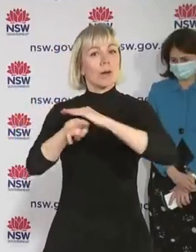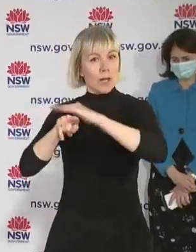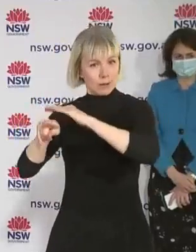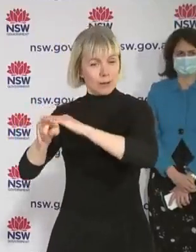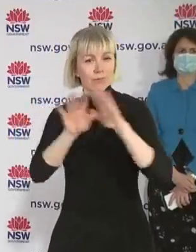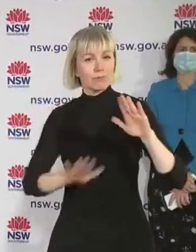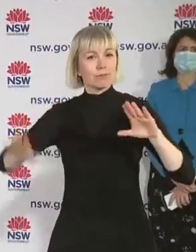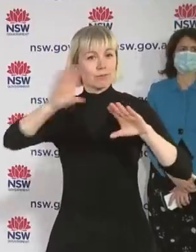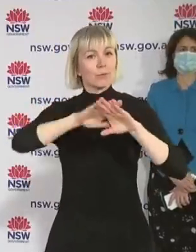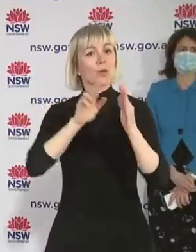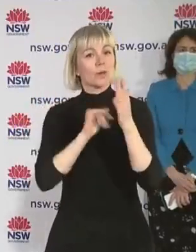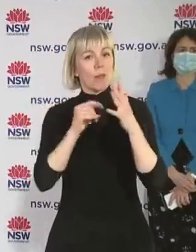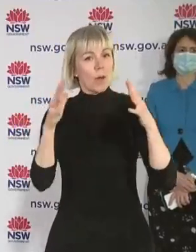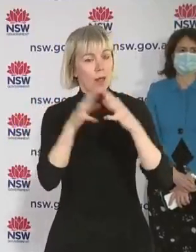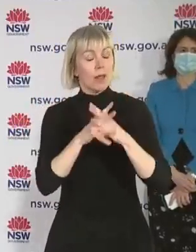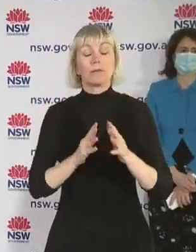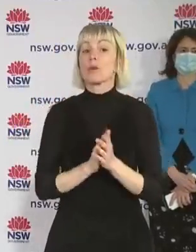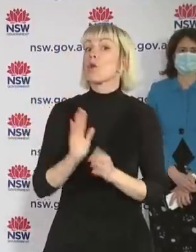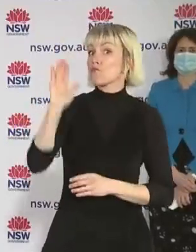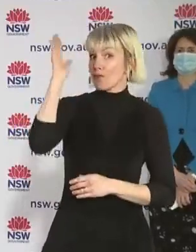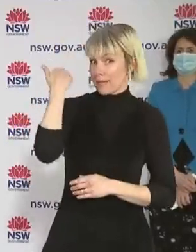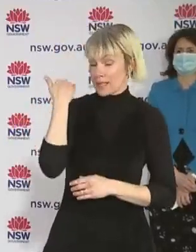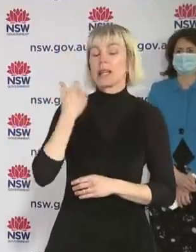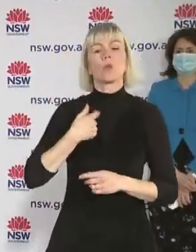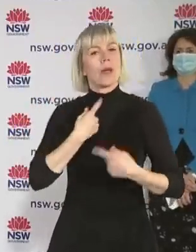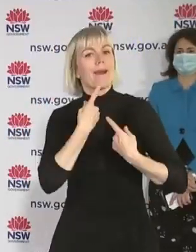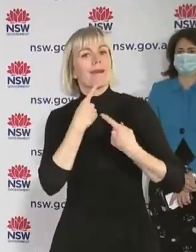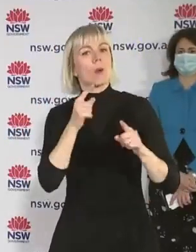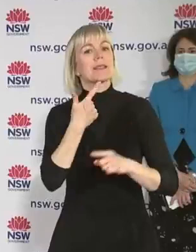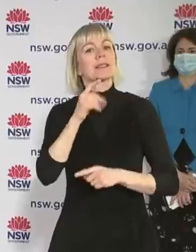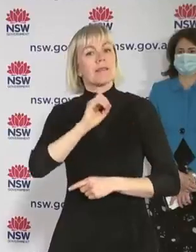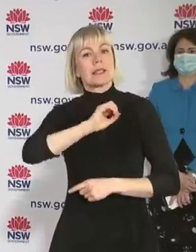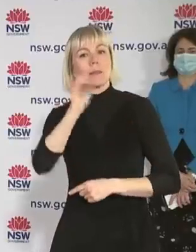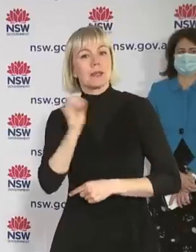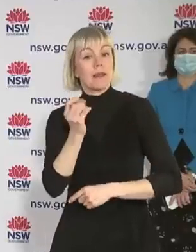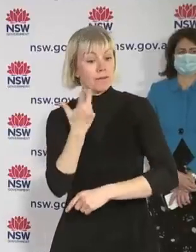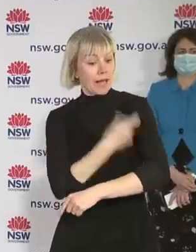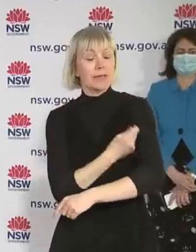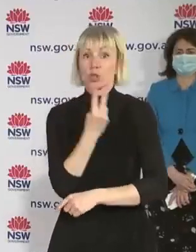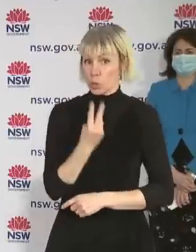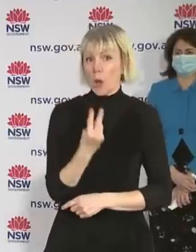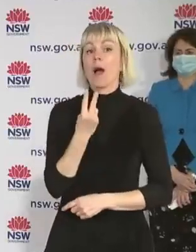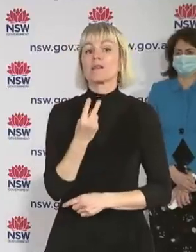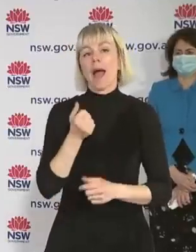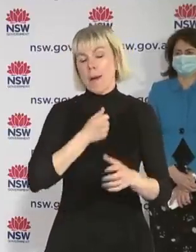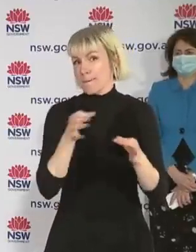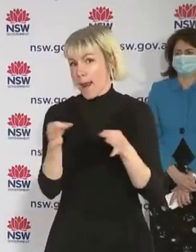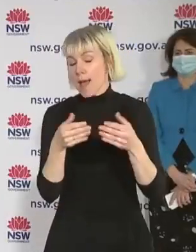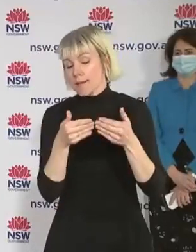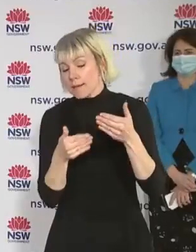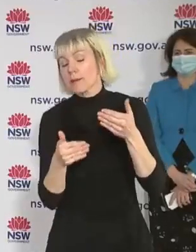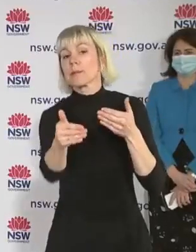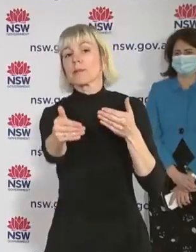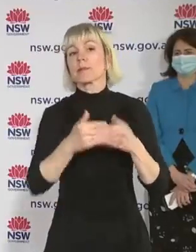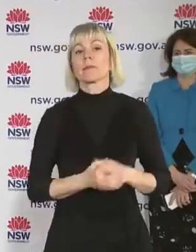the 70% roadmap and that will, we believe, kick in on the 11th of October. The only change to the 70% roadmap will be